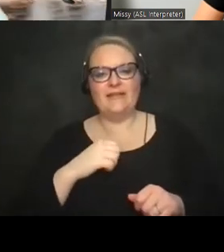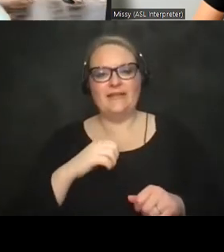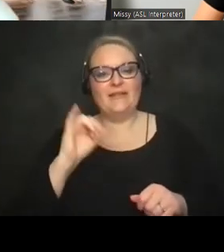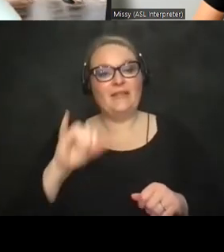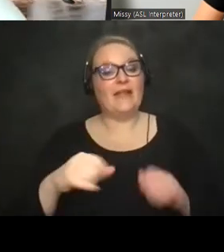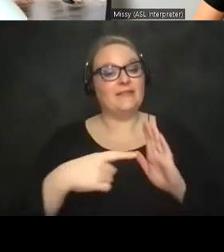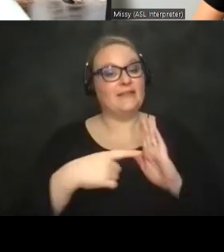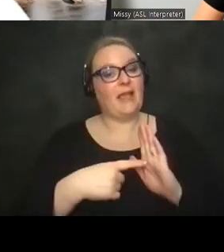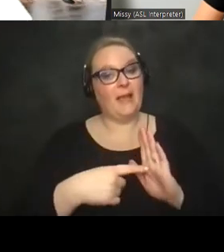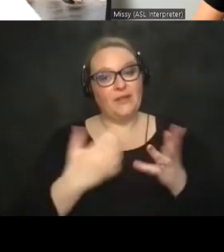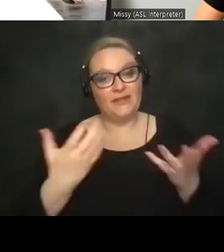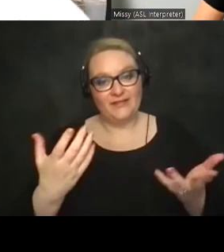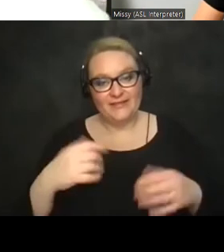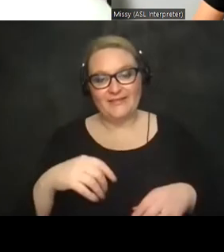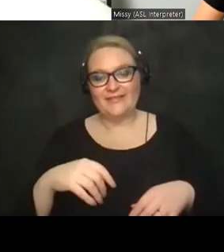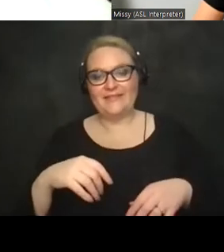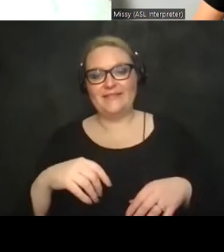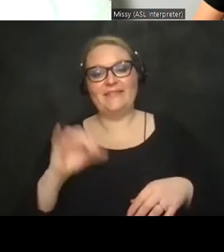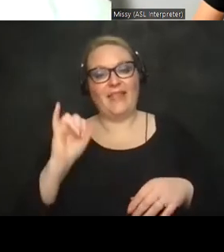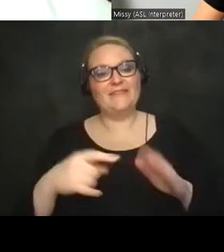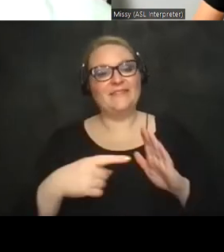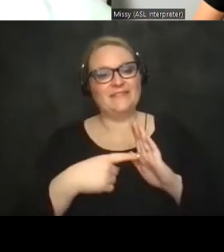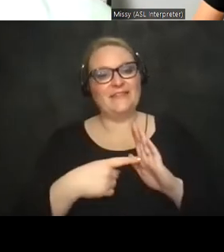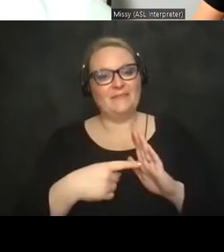example there's actually one example